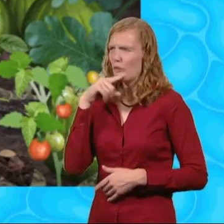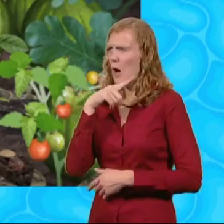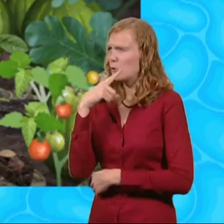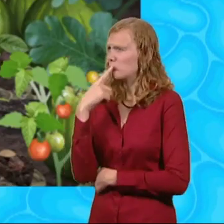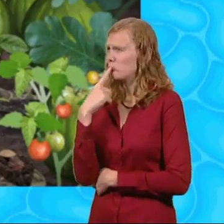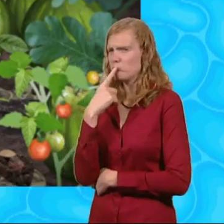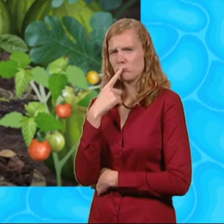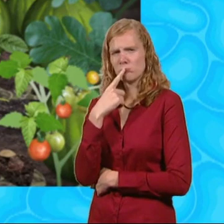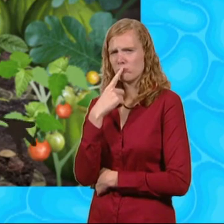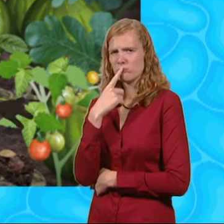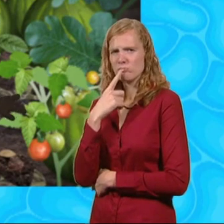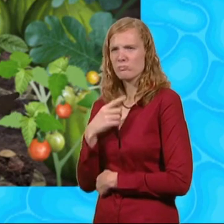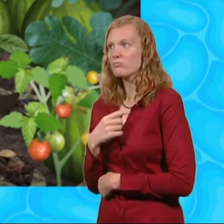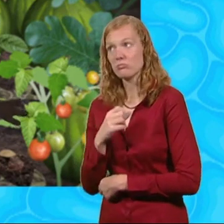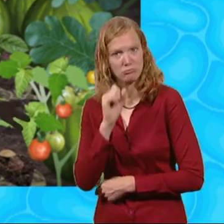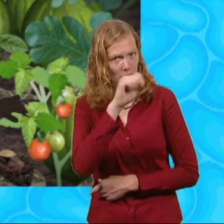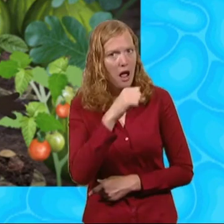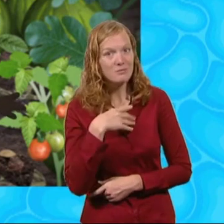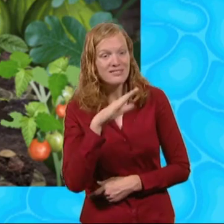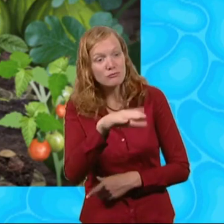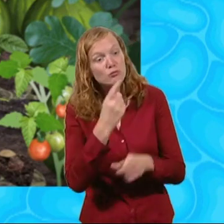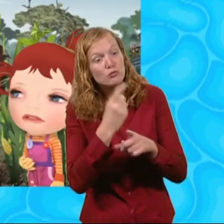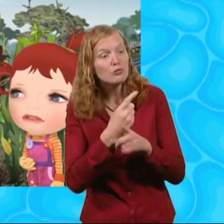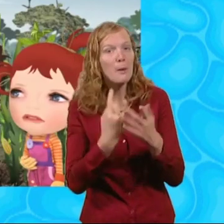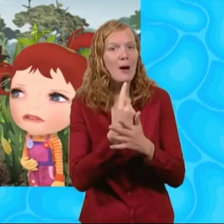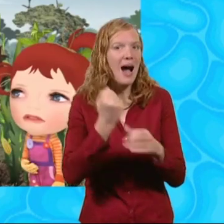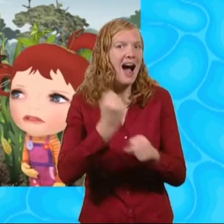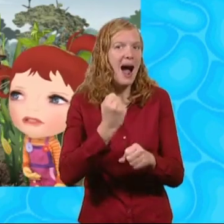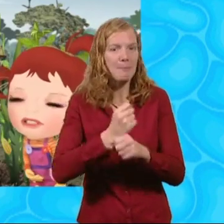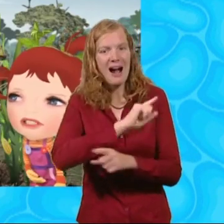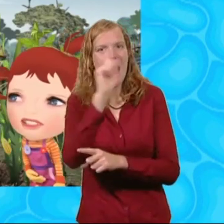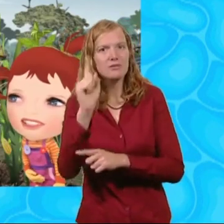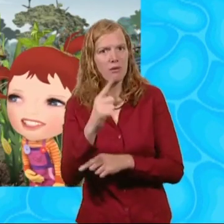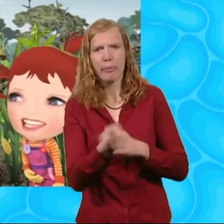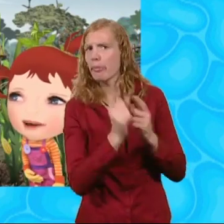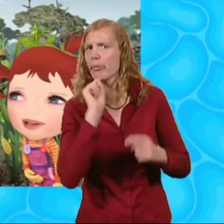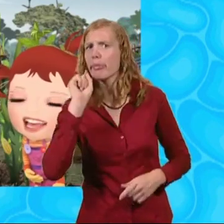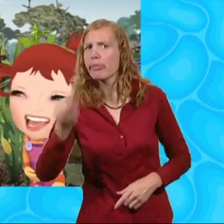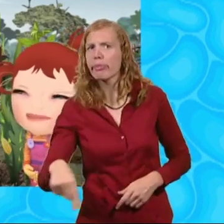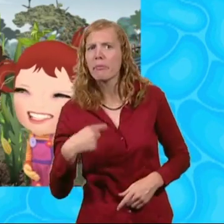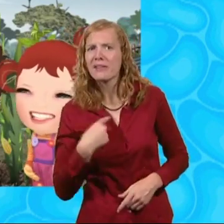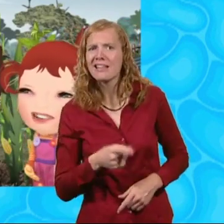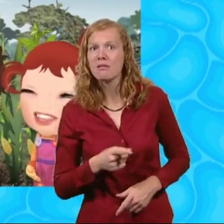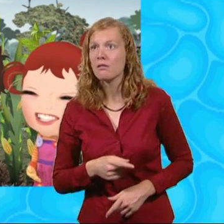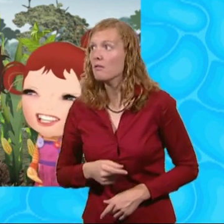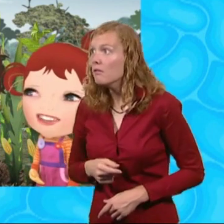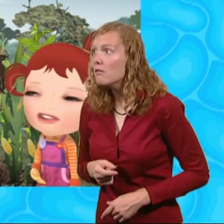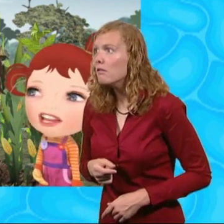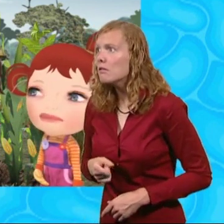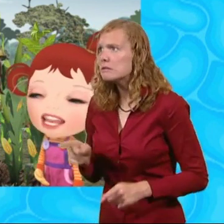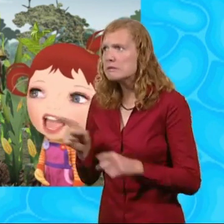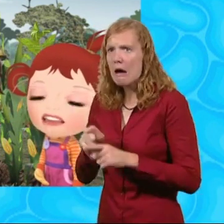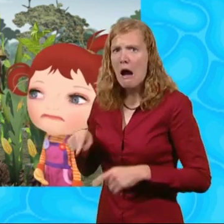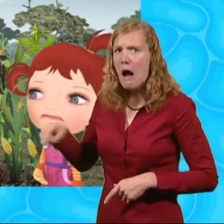She wouldn't even give me an answer to my stunt question. Hi! Yep. Heyman still thinks she